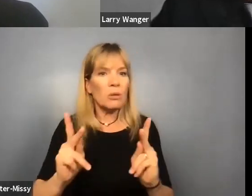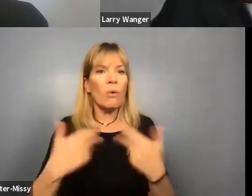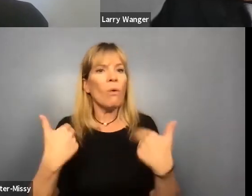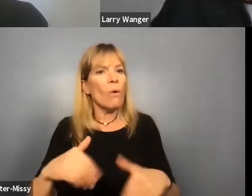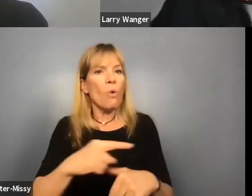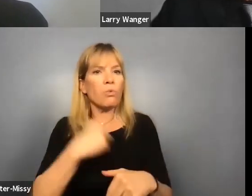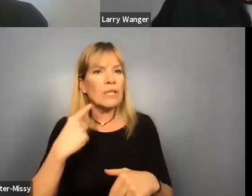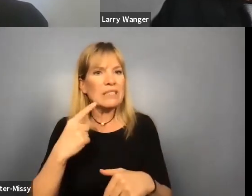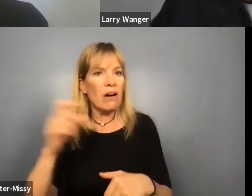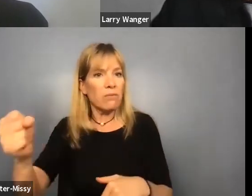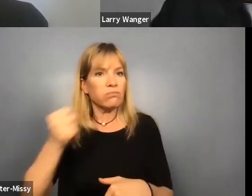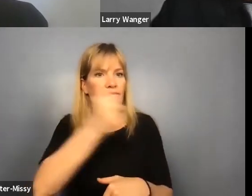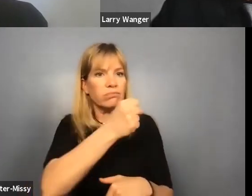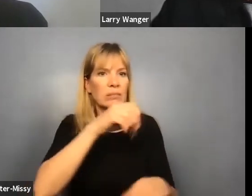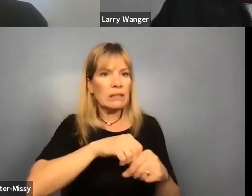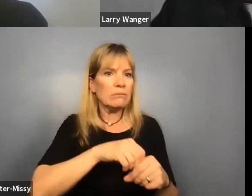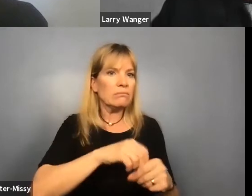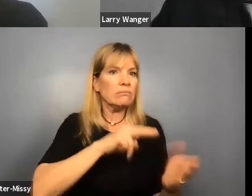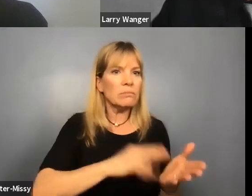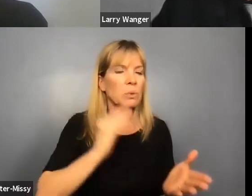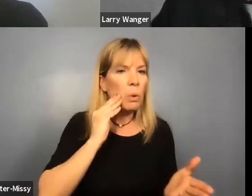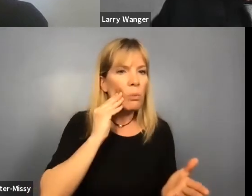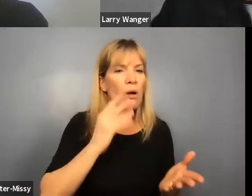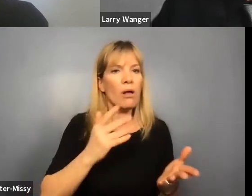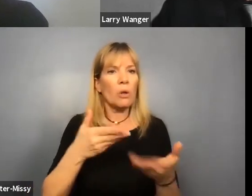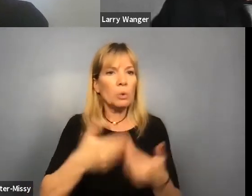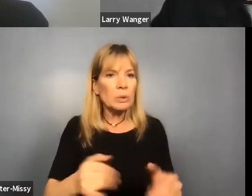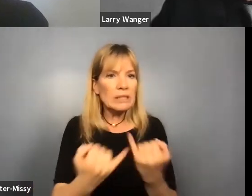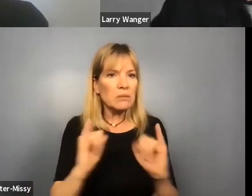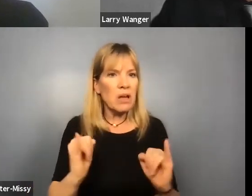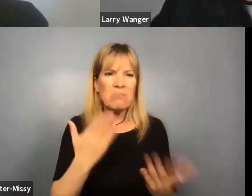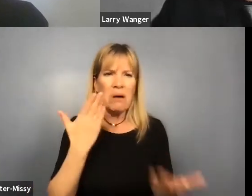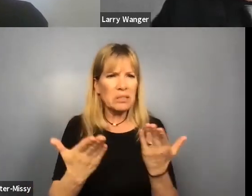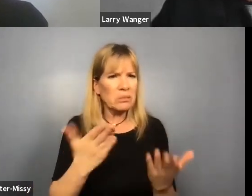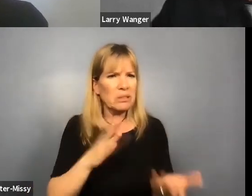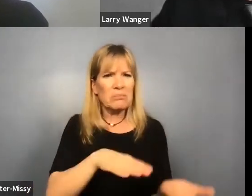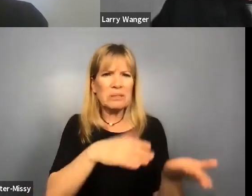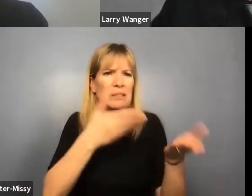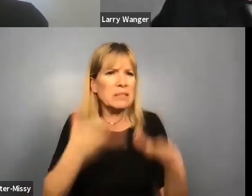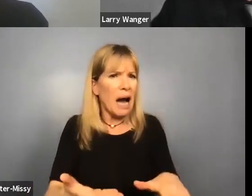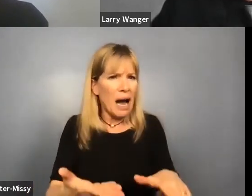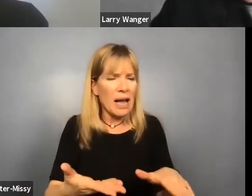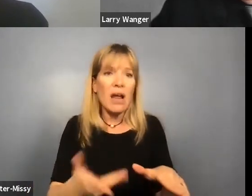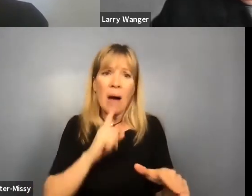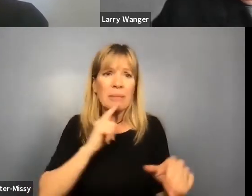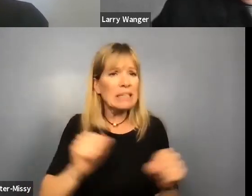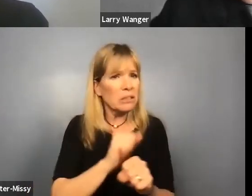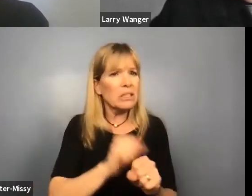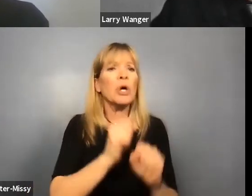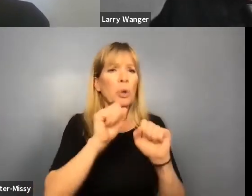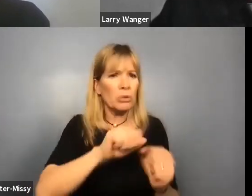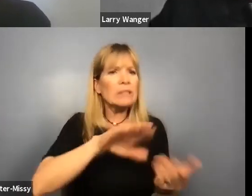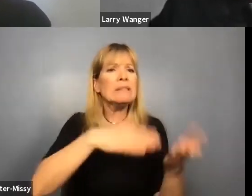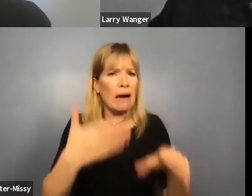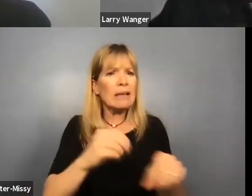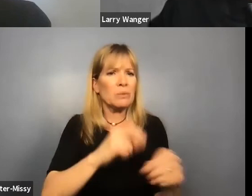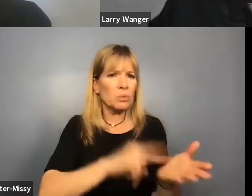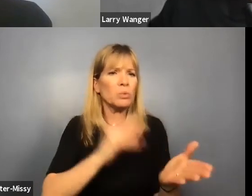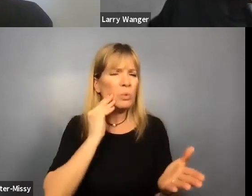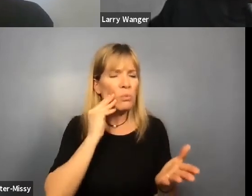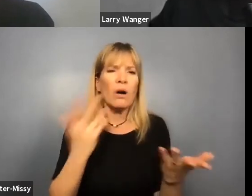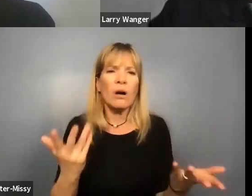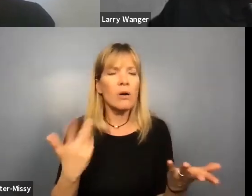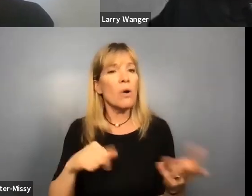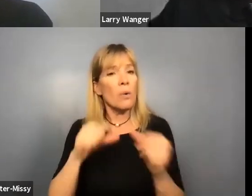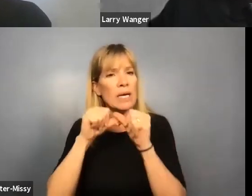institutionalized and losing their independence and possibly receiving a death sentence, quite literally. We